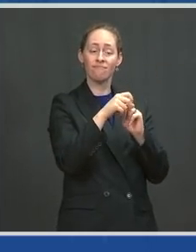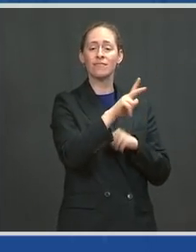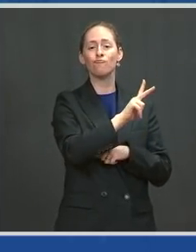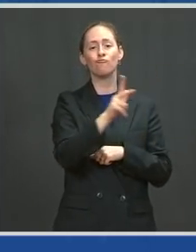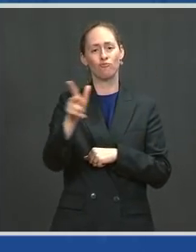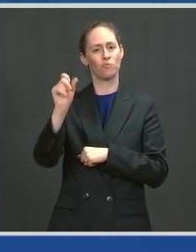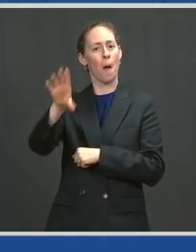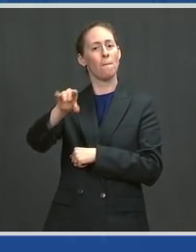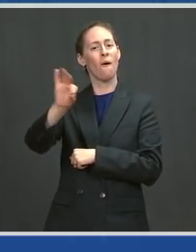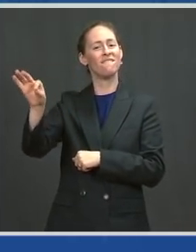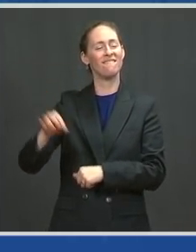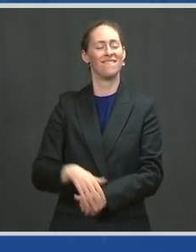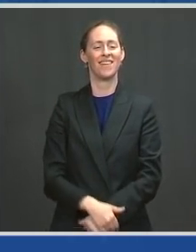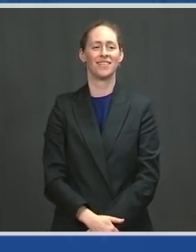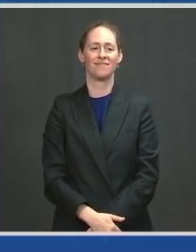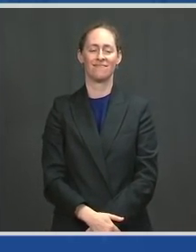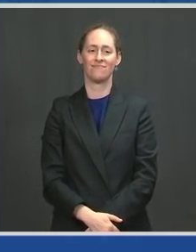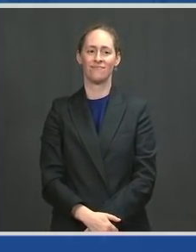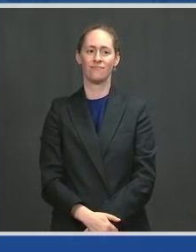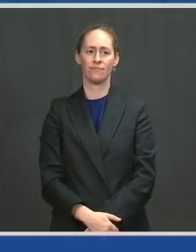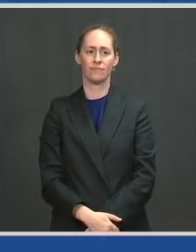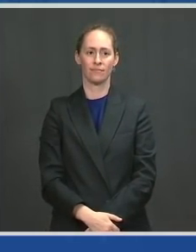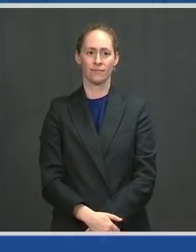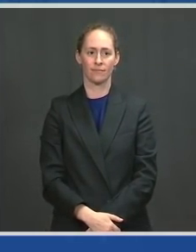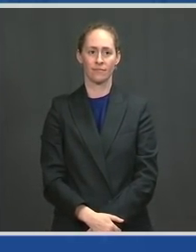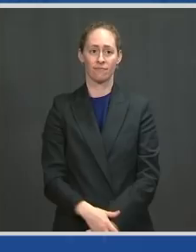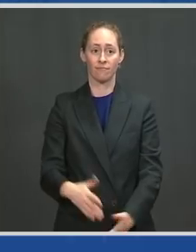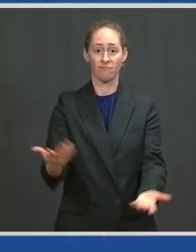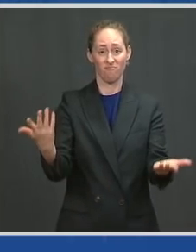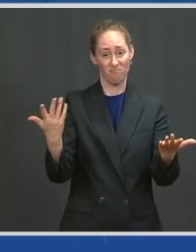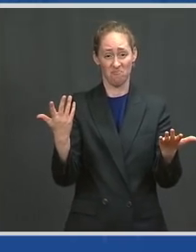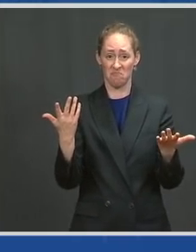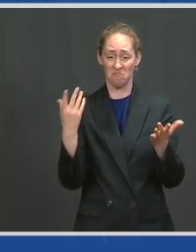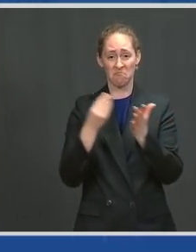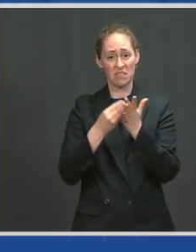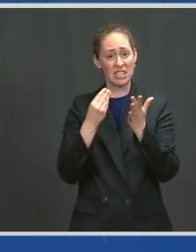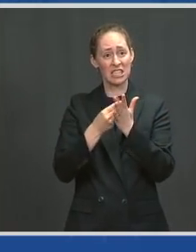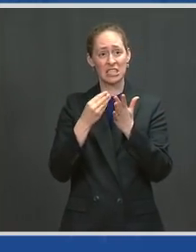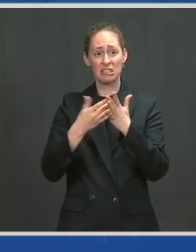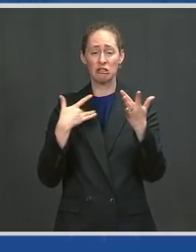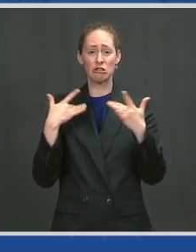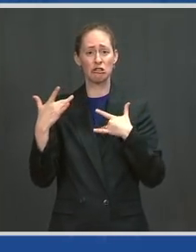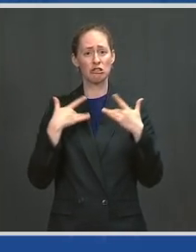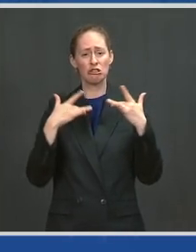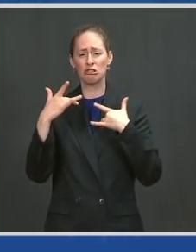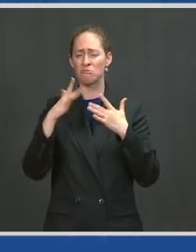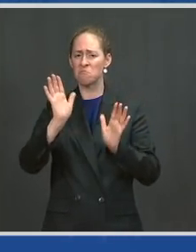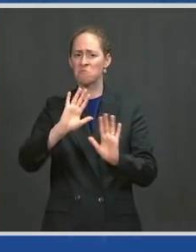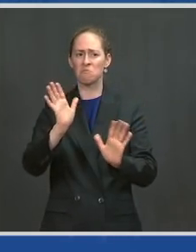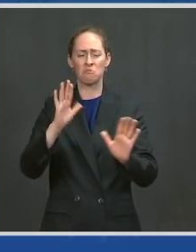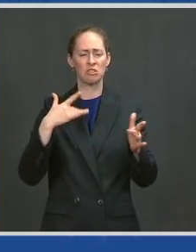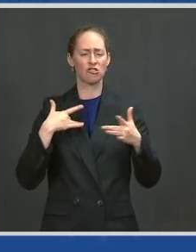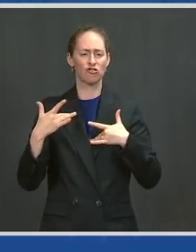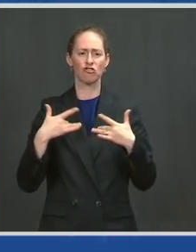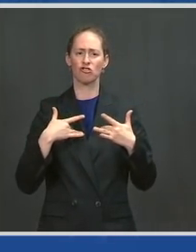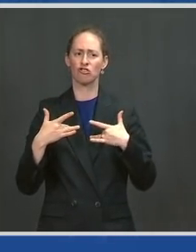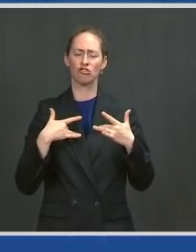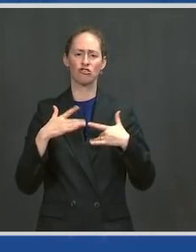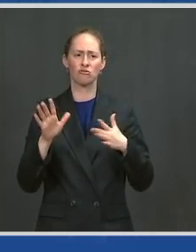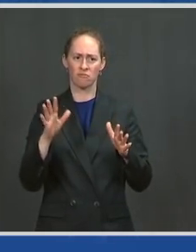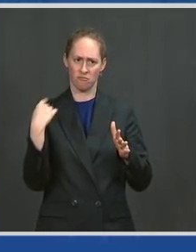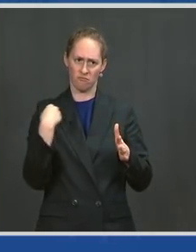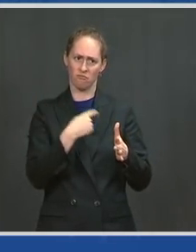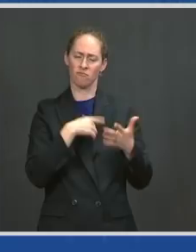And, you know, cost is an issue. Don't let — don't be concerned. The vaccine is 100 percent